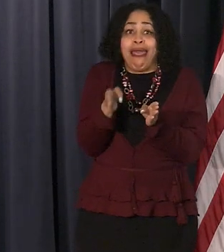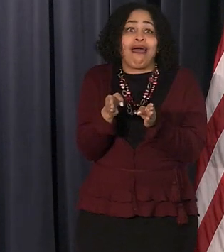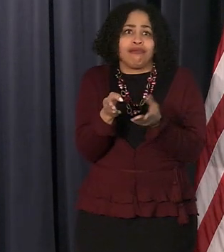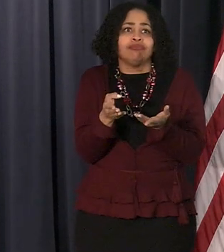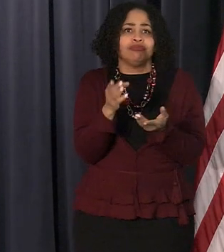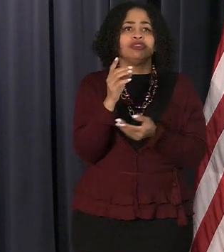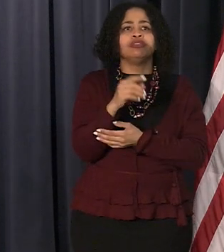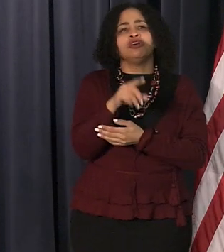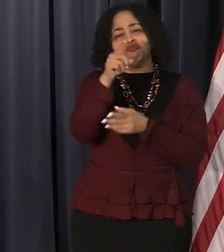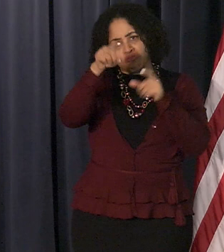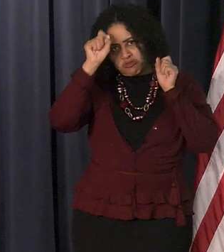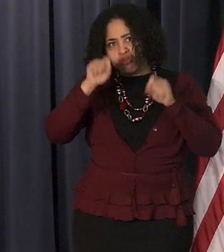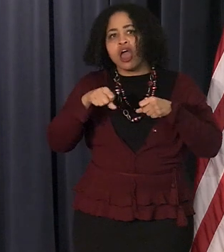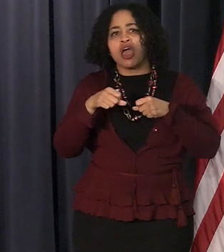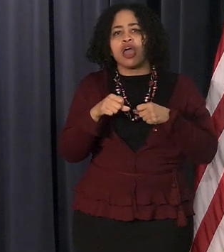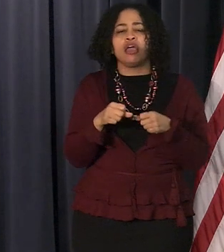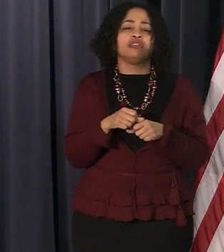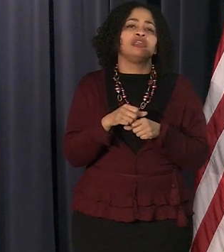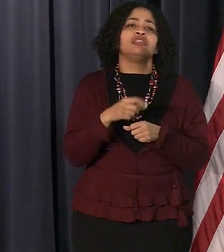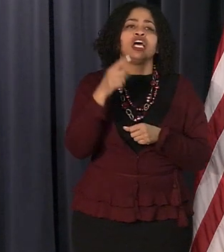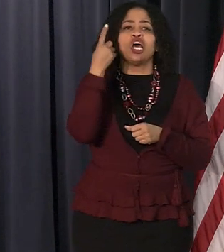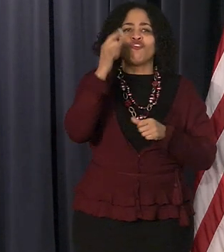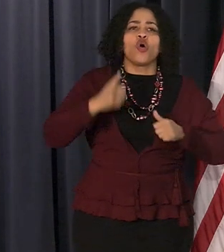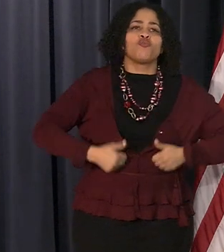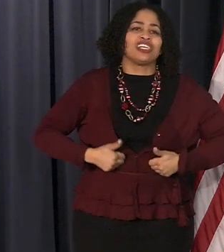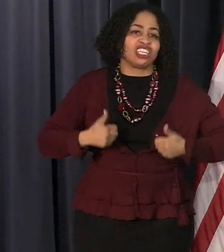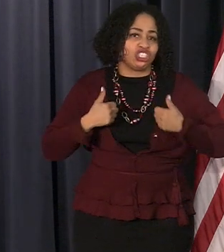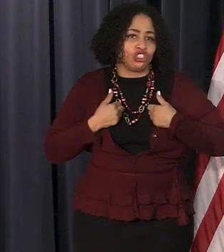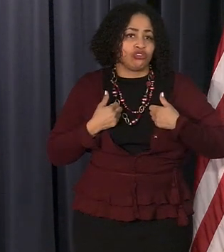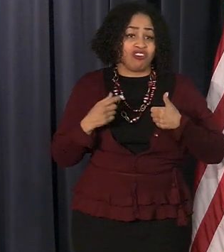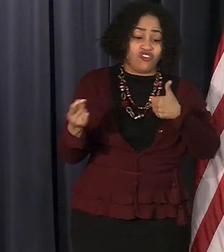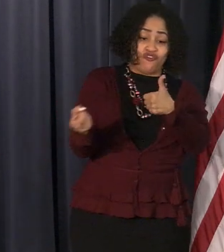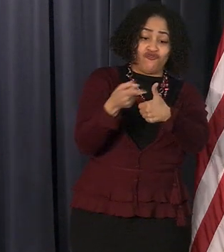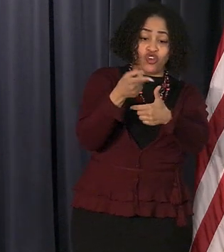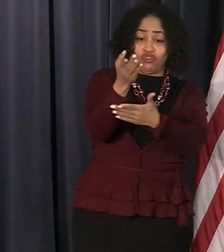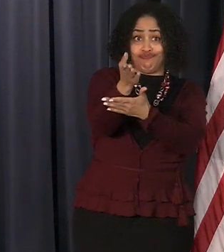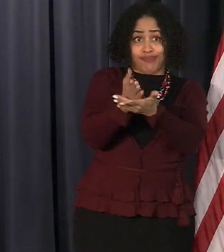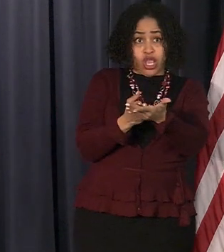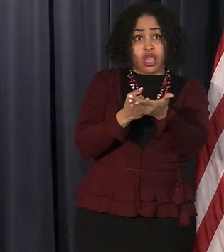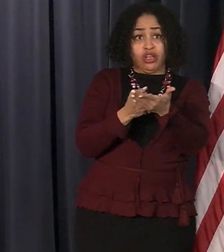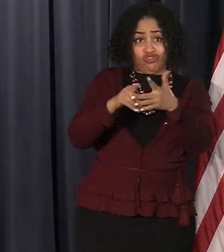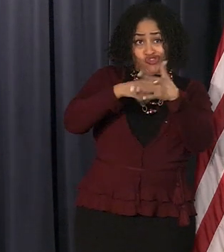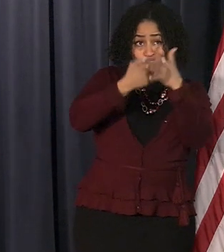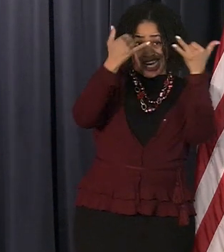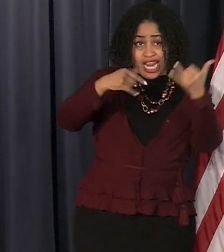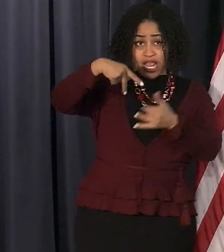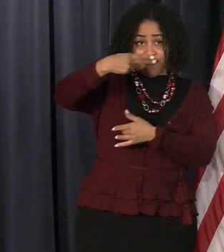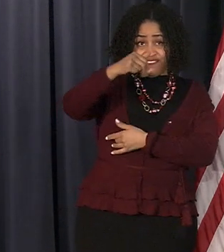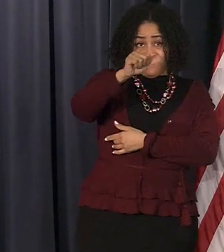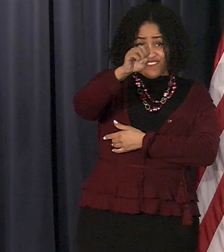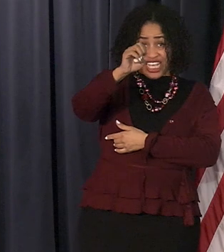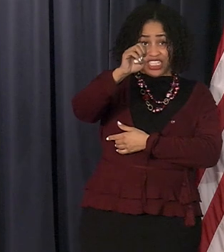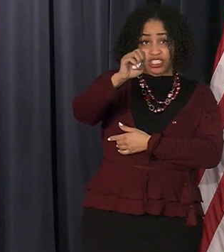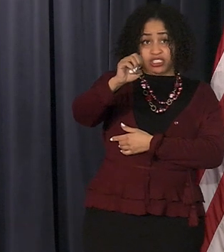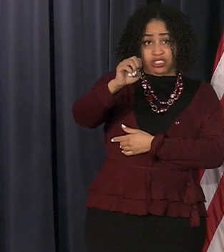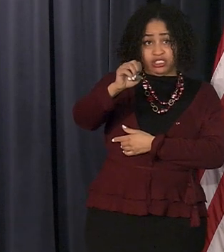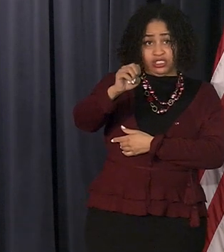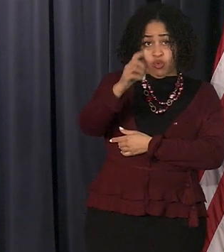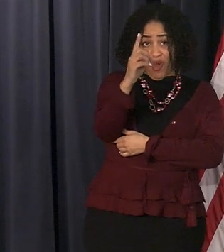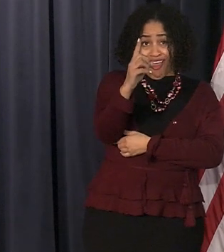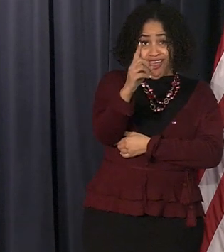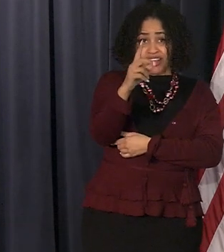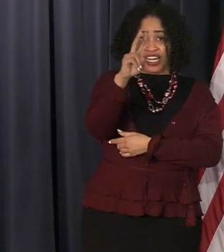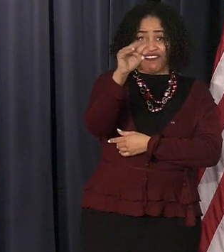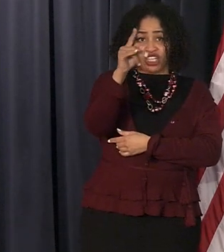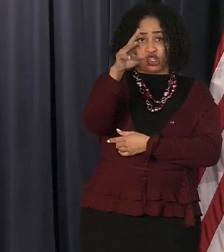but it is for the residential facilities our first phase which we are starting right now is in the victoria park